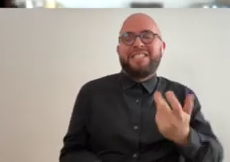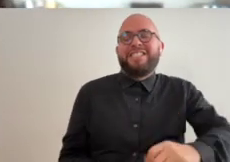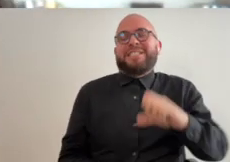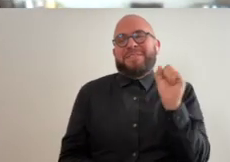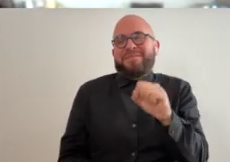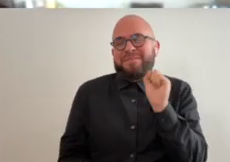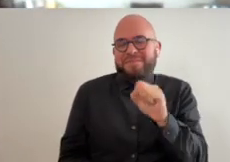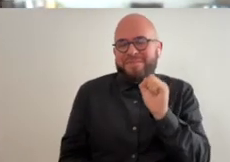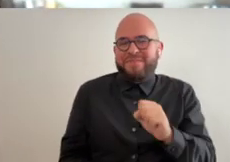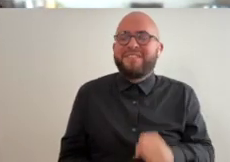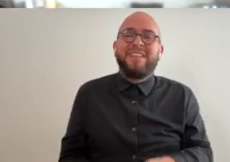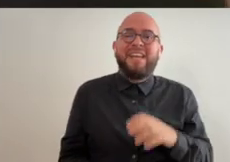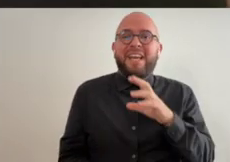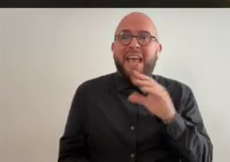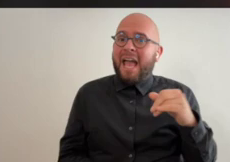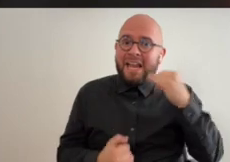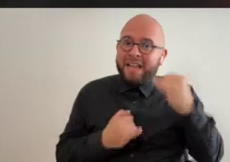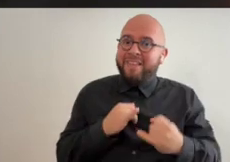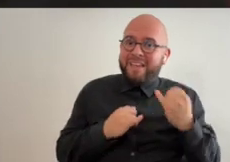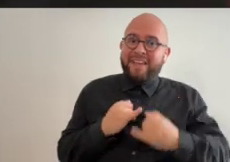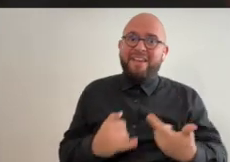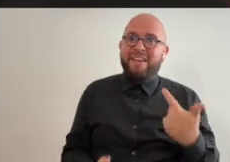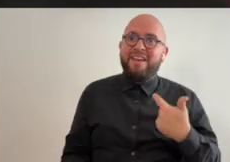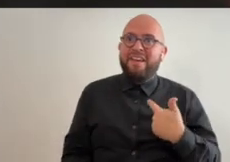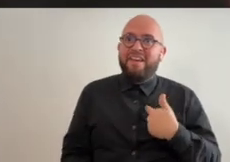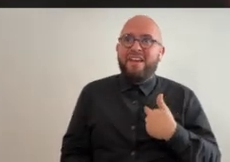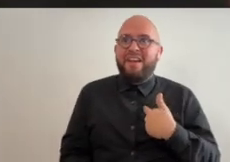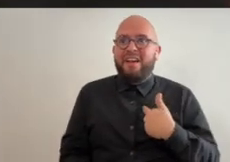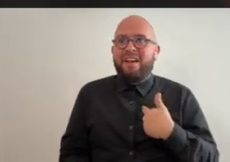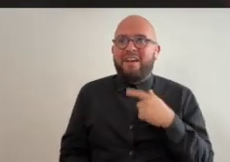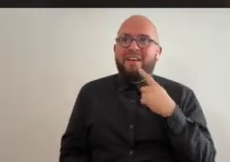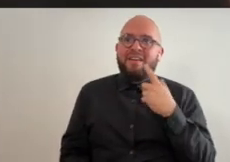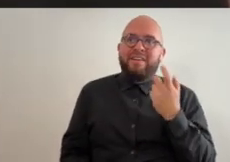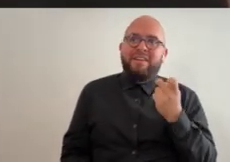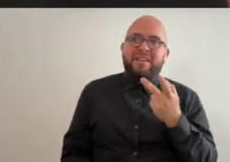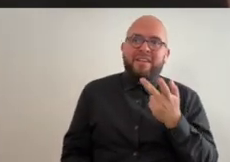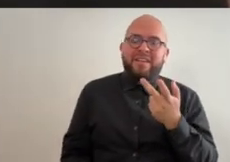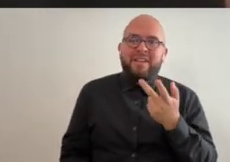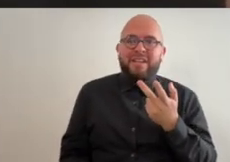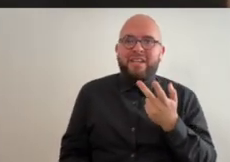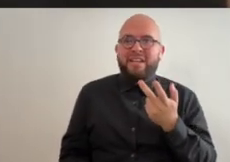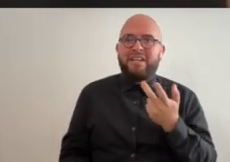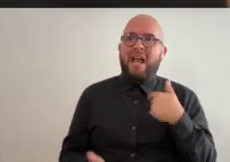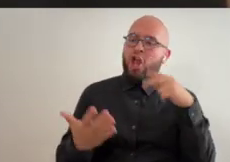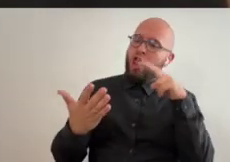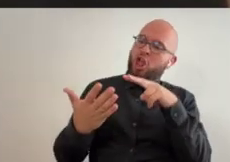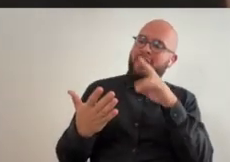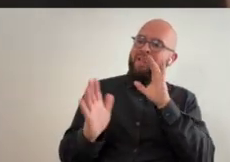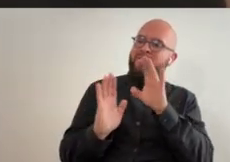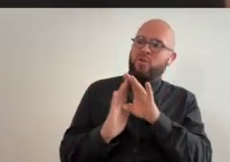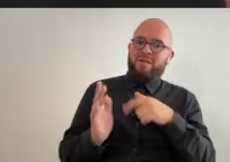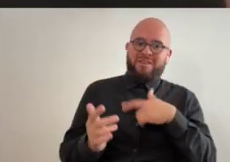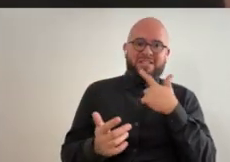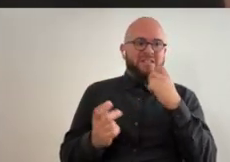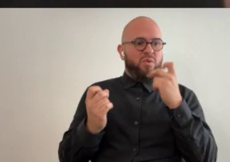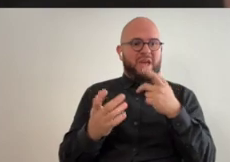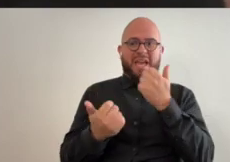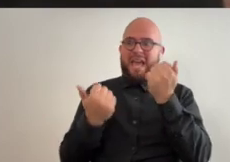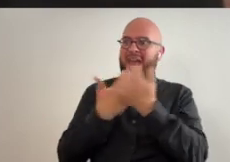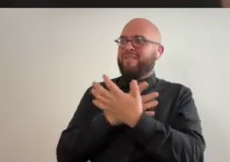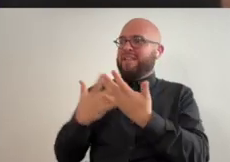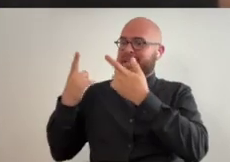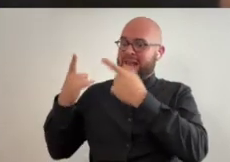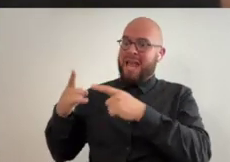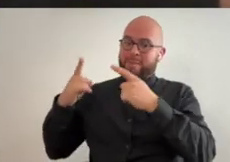know it it was and in the end it was like maybe i kind of think when i see that photograph i was like maybe all of that happened